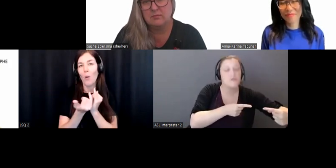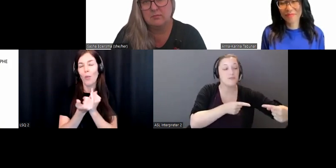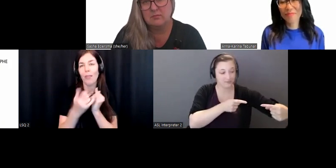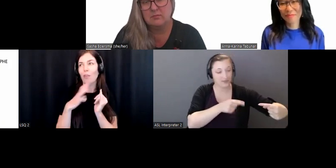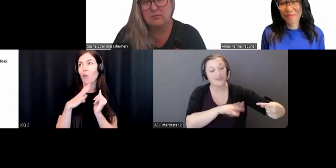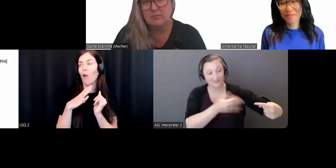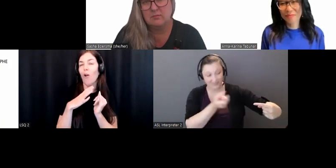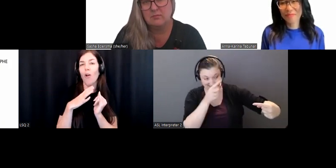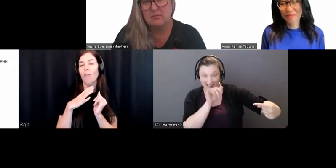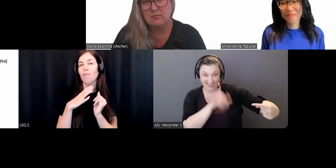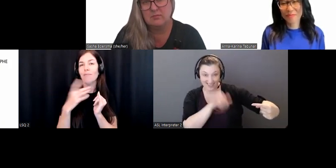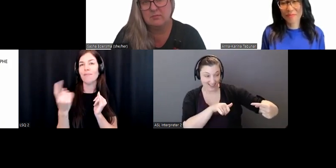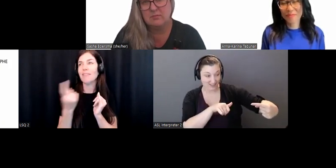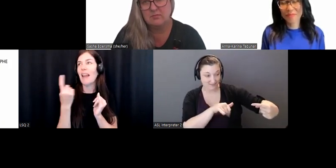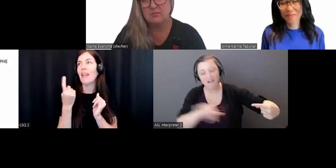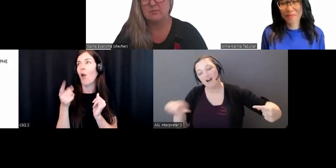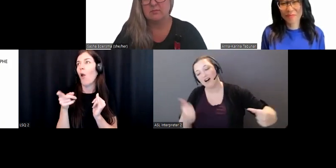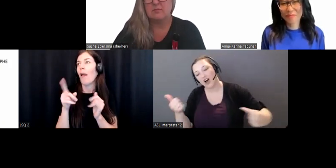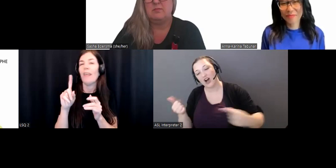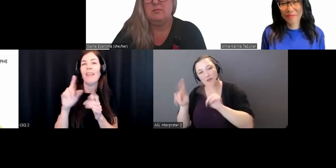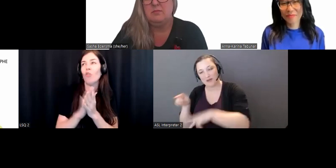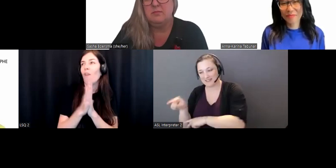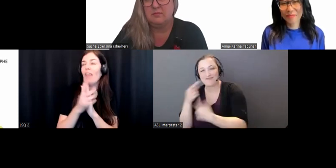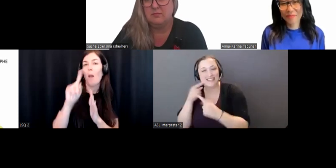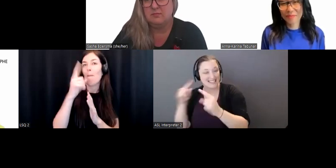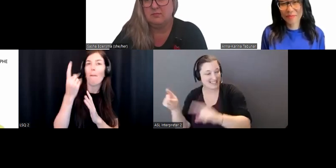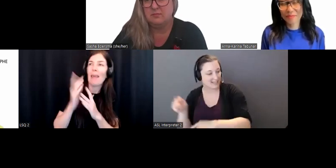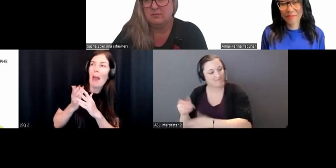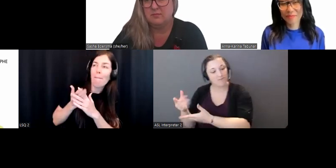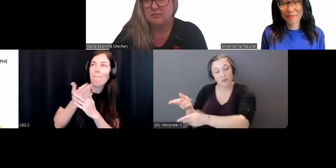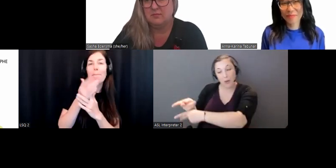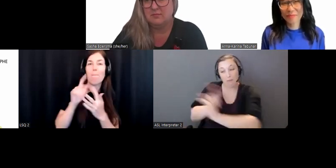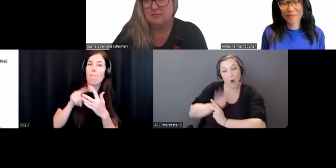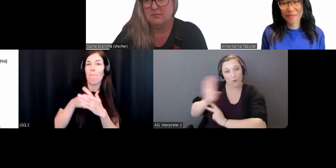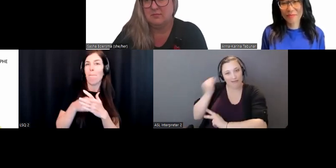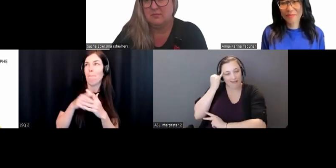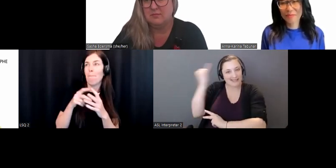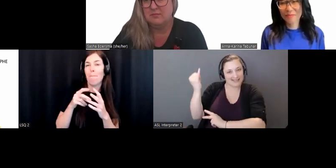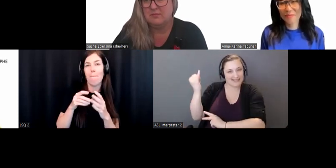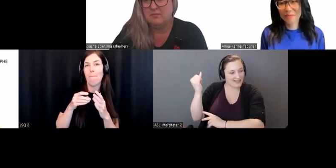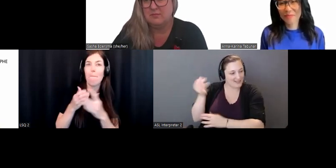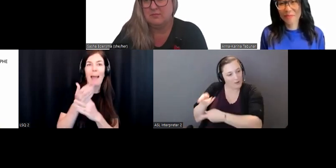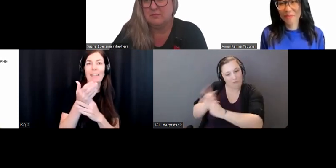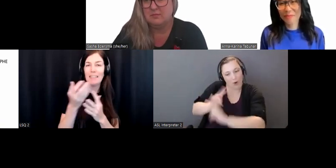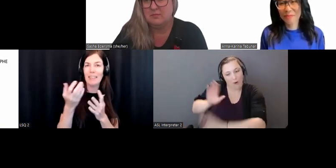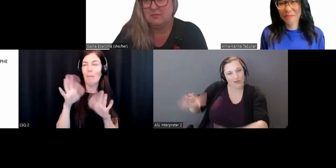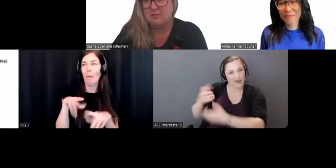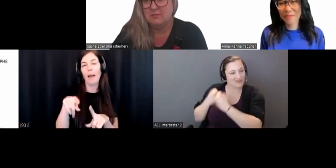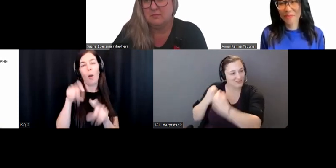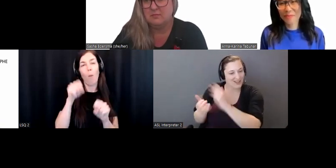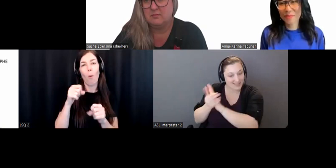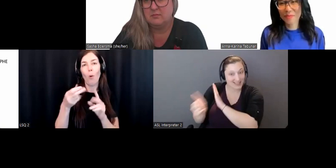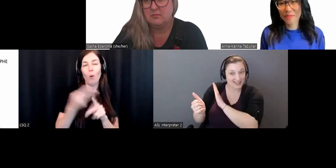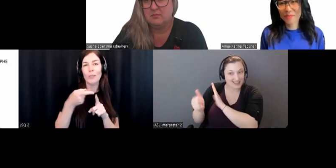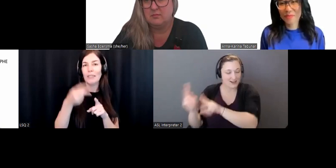you know, use that as a way to leverage and to create more access